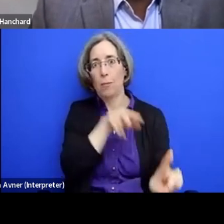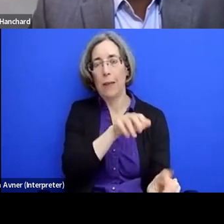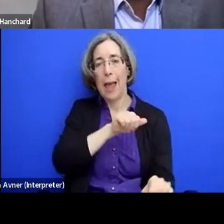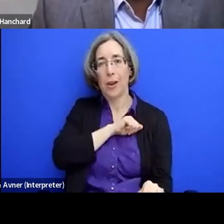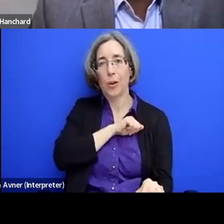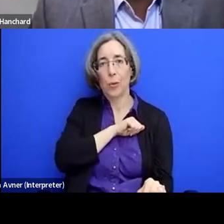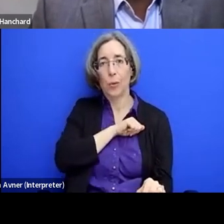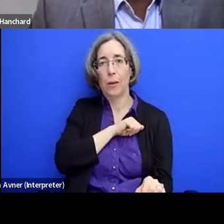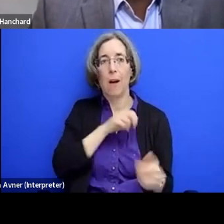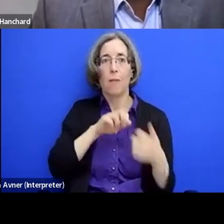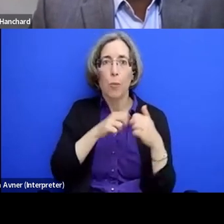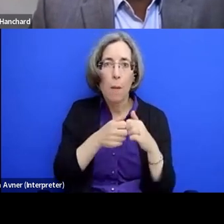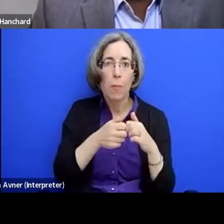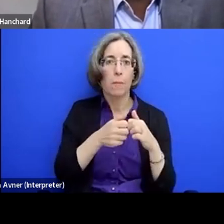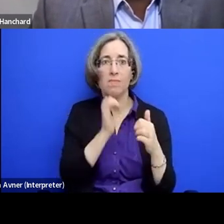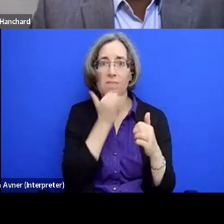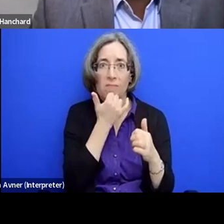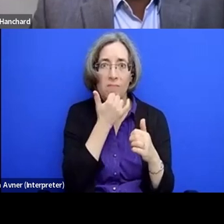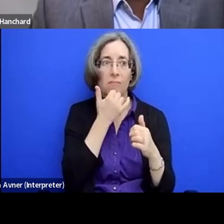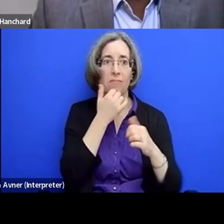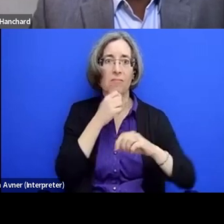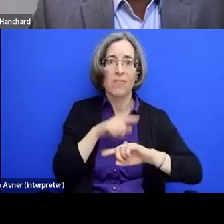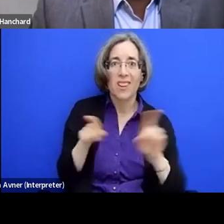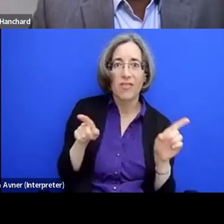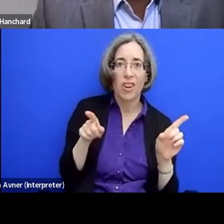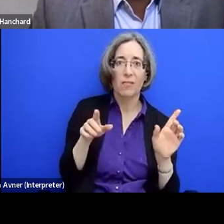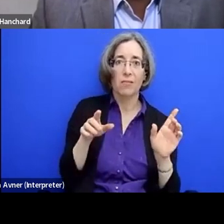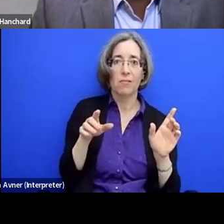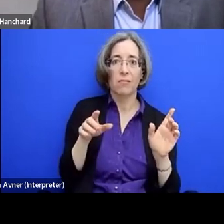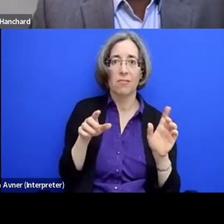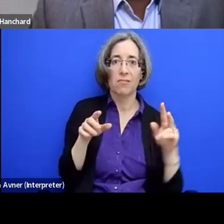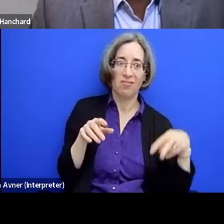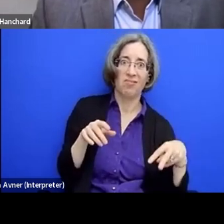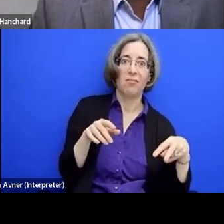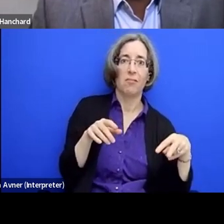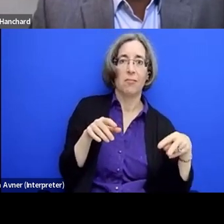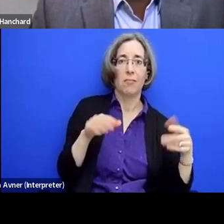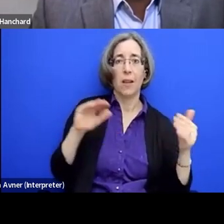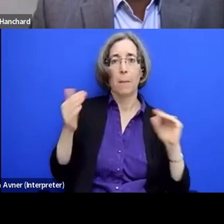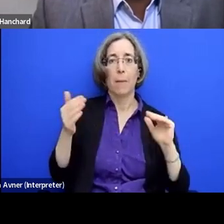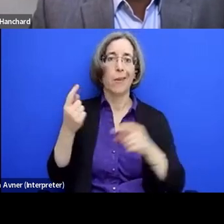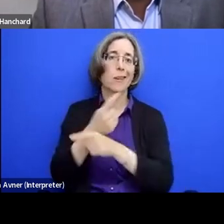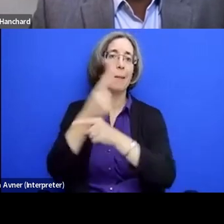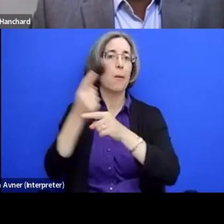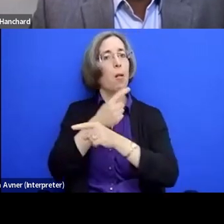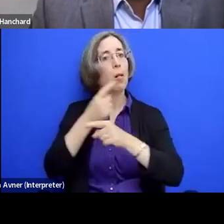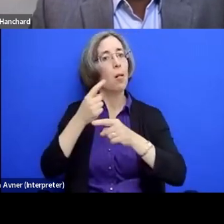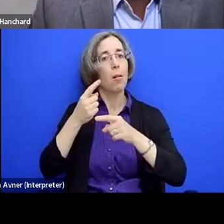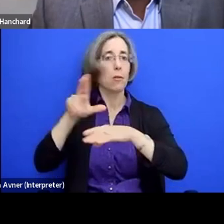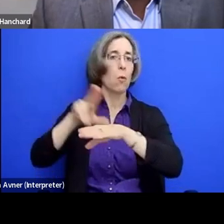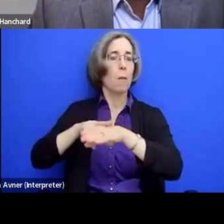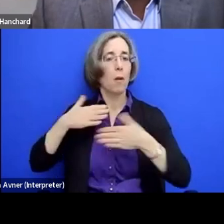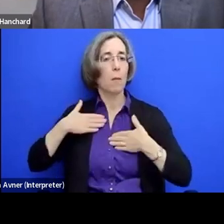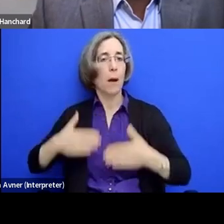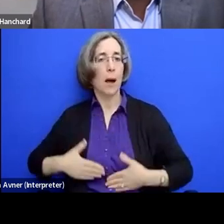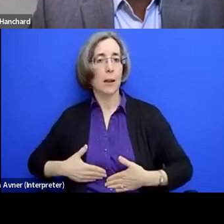Somehow you are different from the, the typical archetypal body. And I think